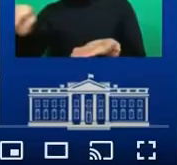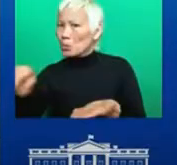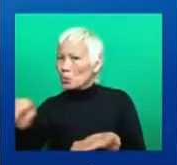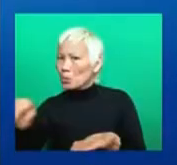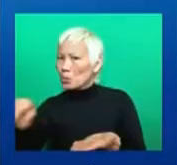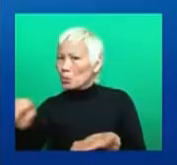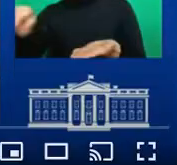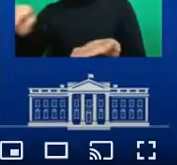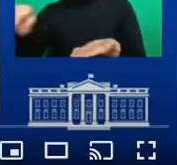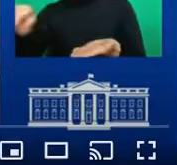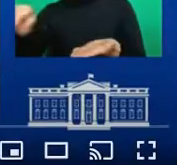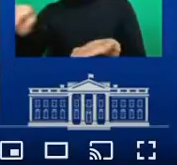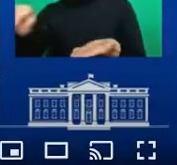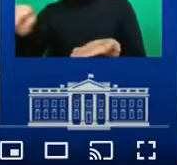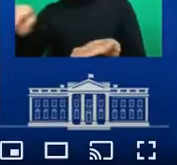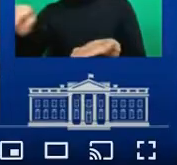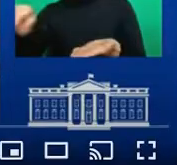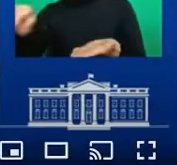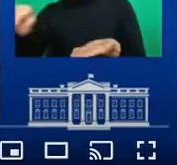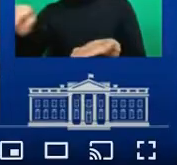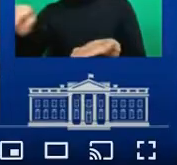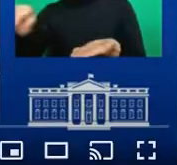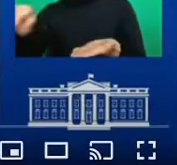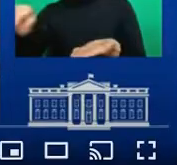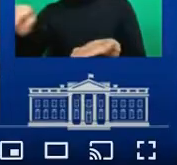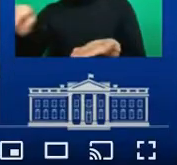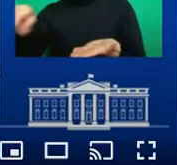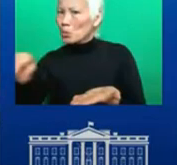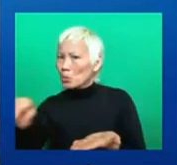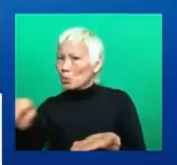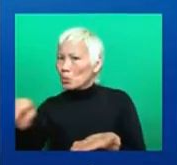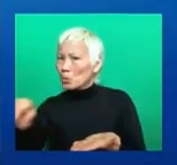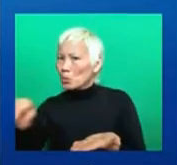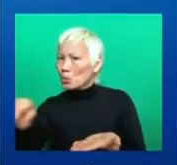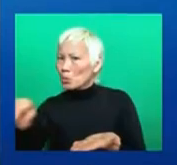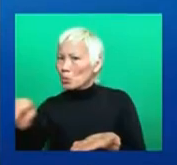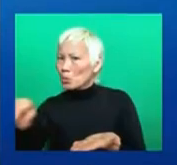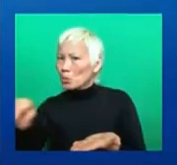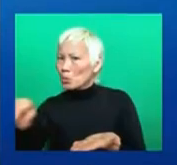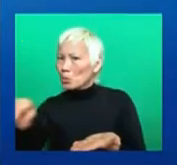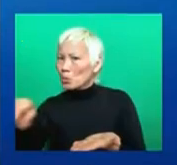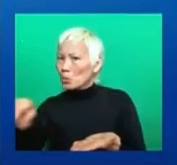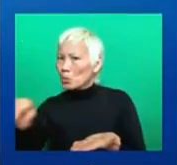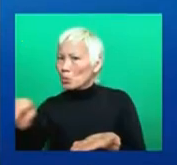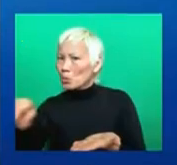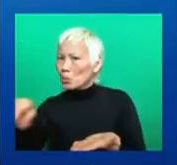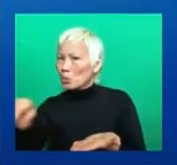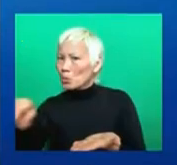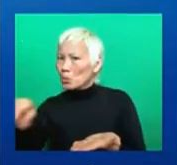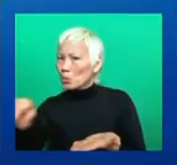And This video's been up For about a week now And they ain't striking this